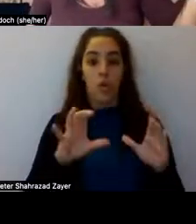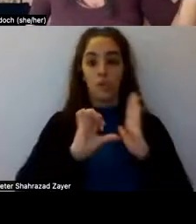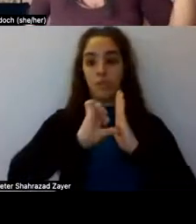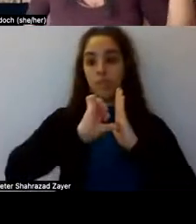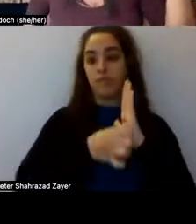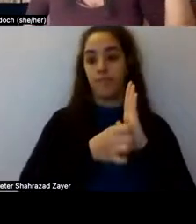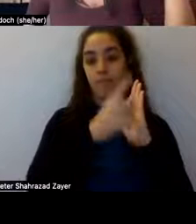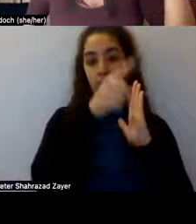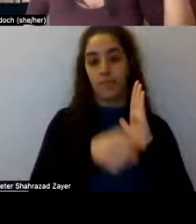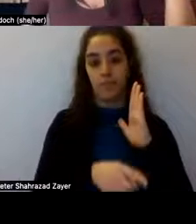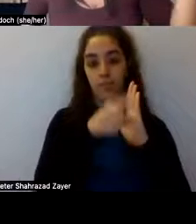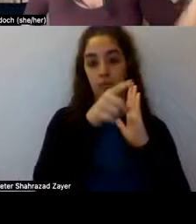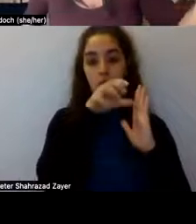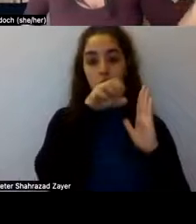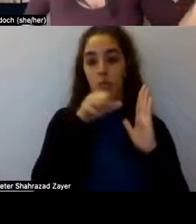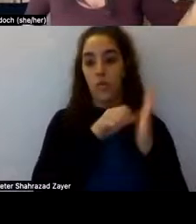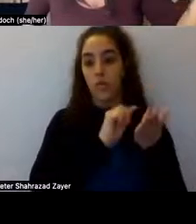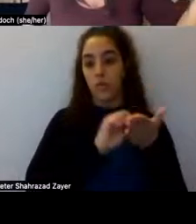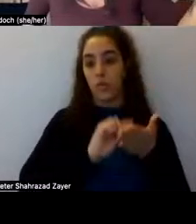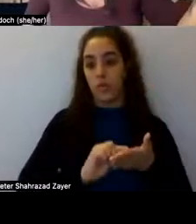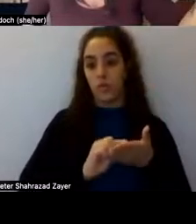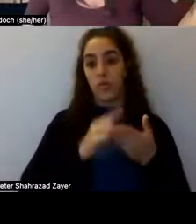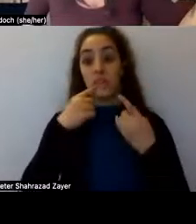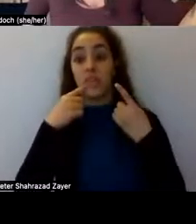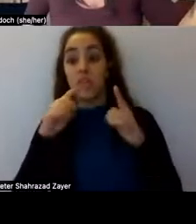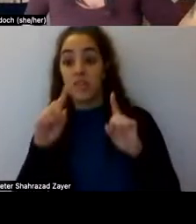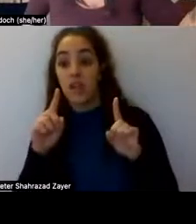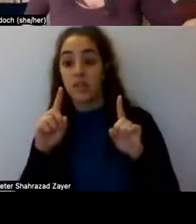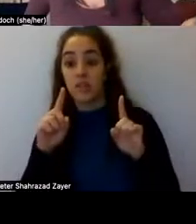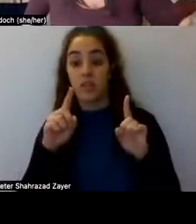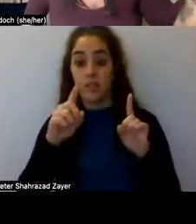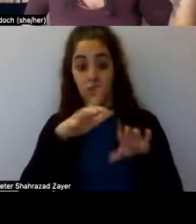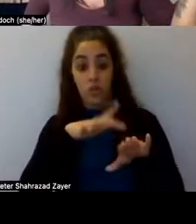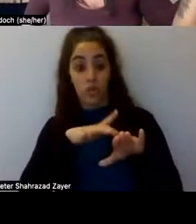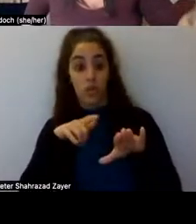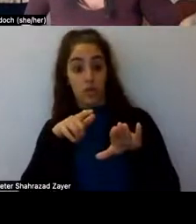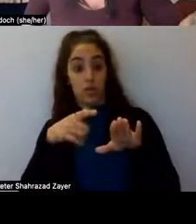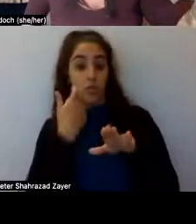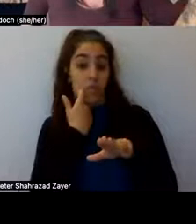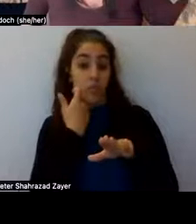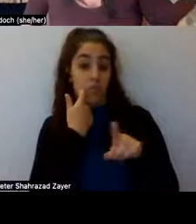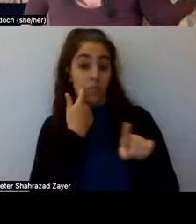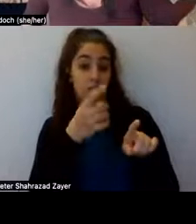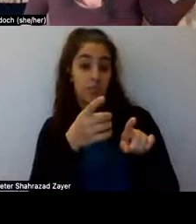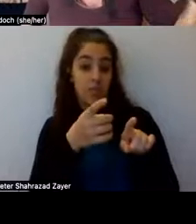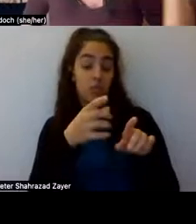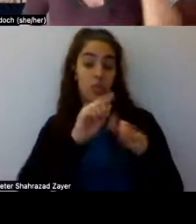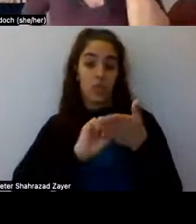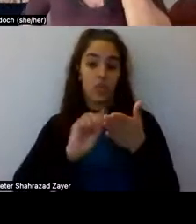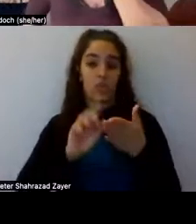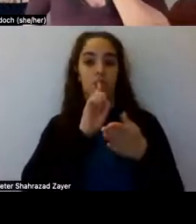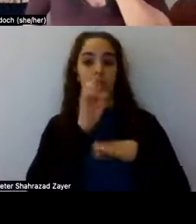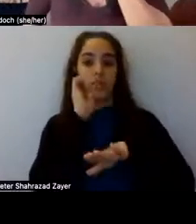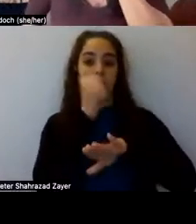on, um, you know, the success of these, of this early on research. I think this was really just setting the stage,